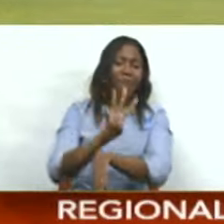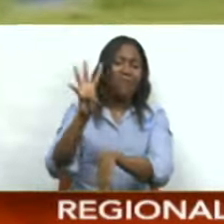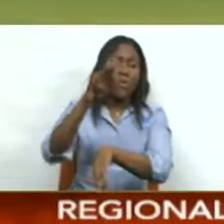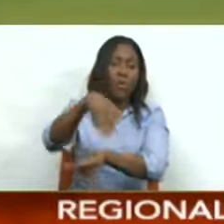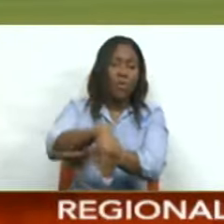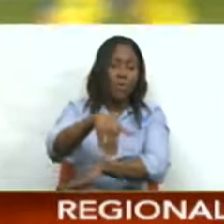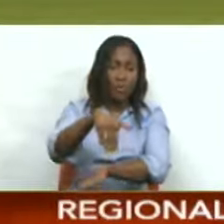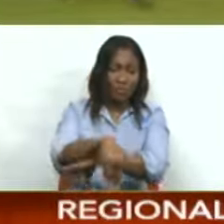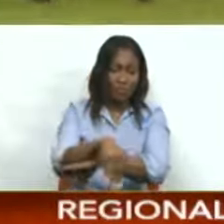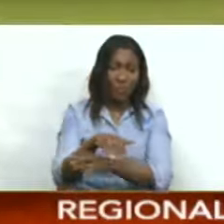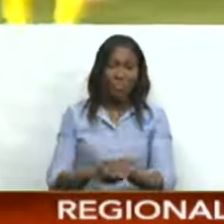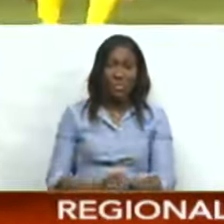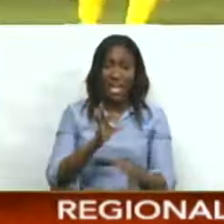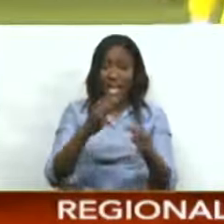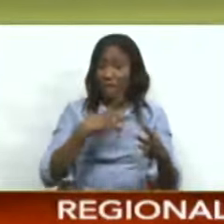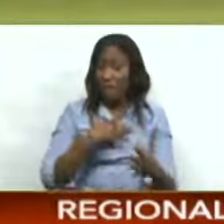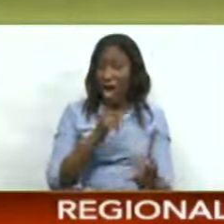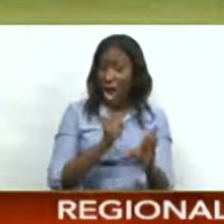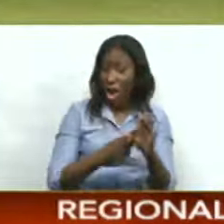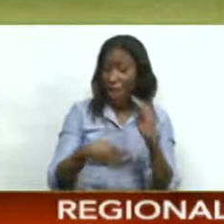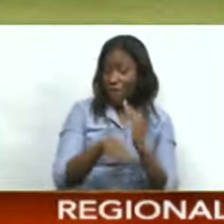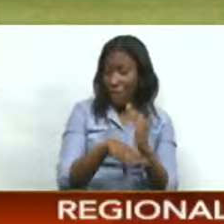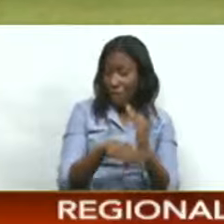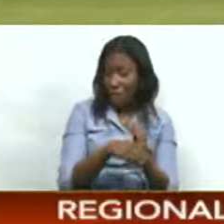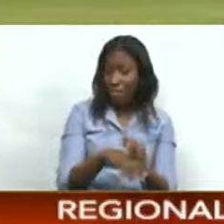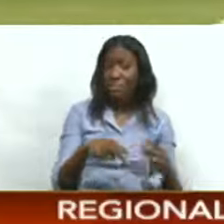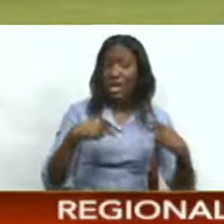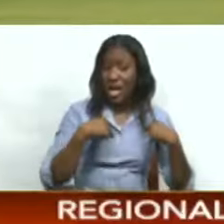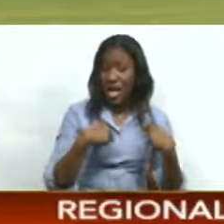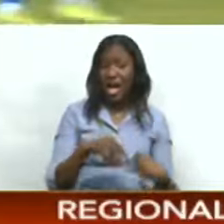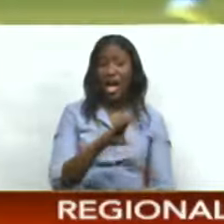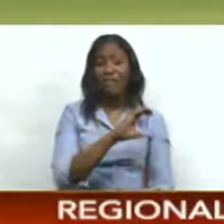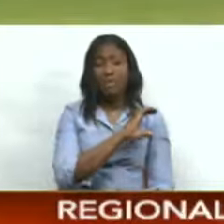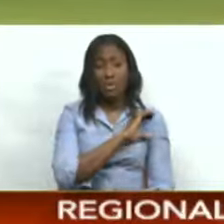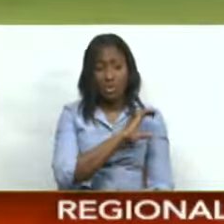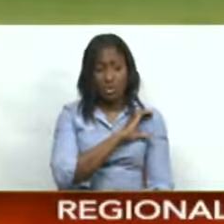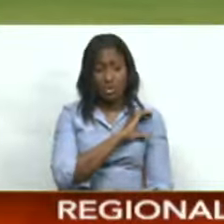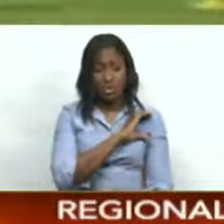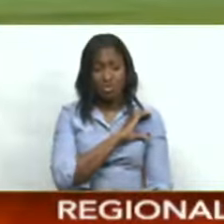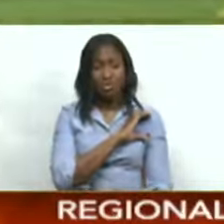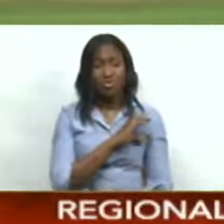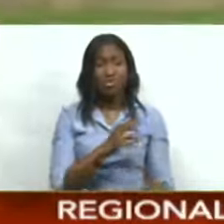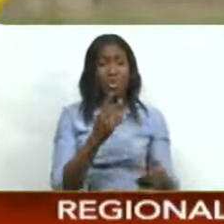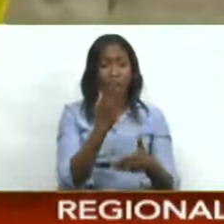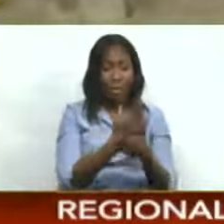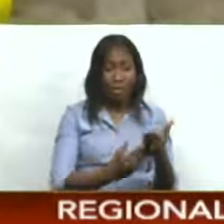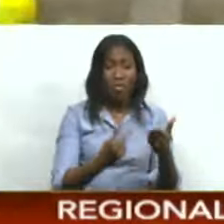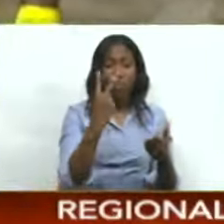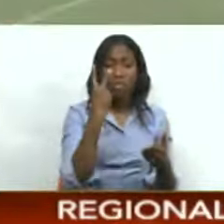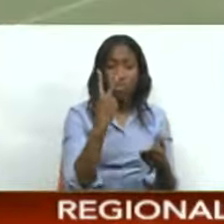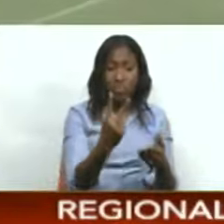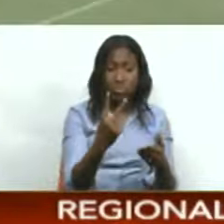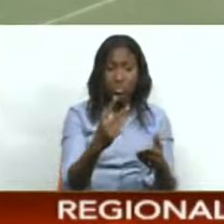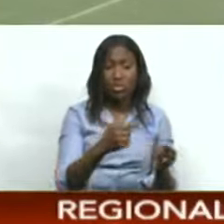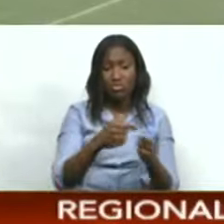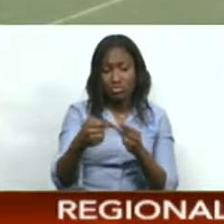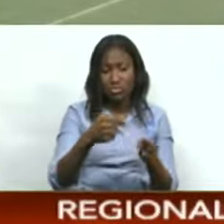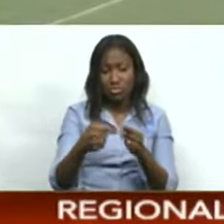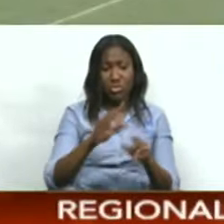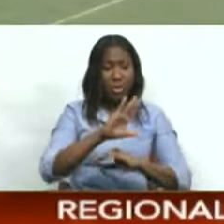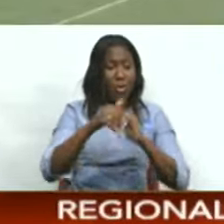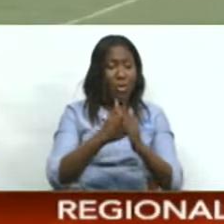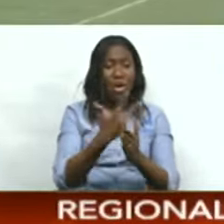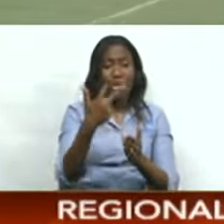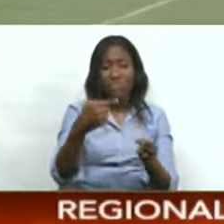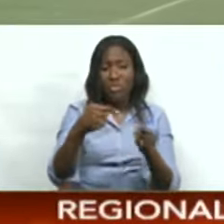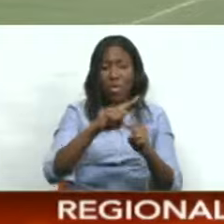If club football is your thing, while the TTPFL's Tier 1 is on a break, Tier 2 will be in full swing. All three games